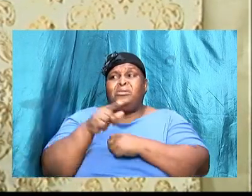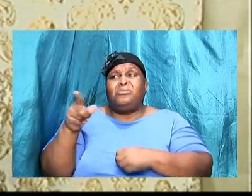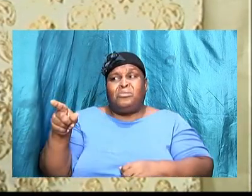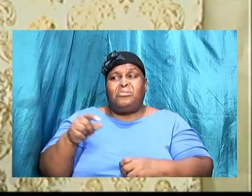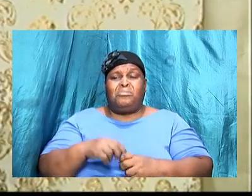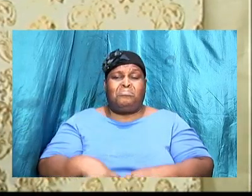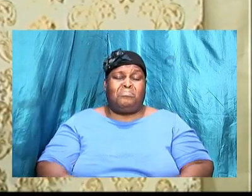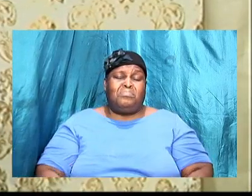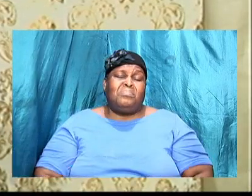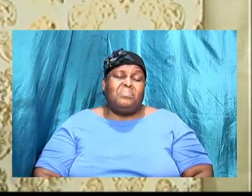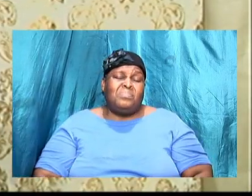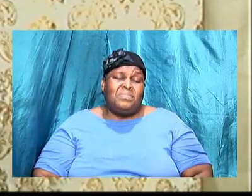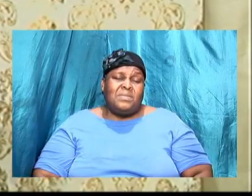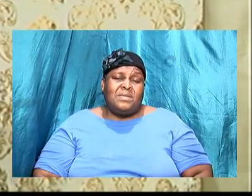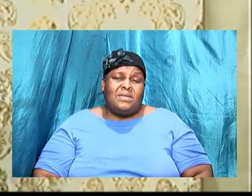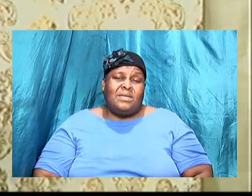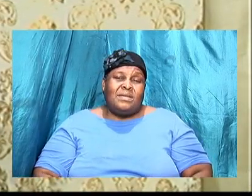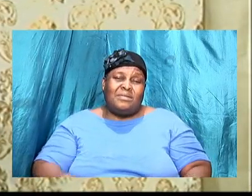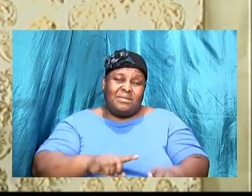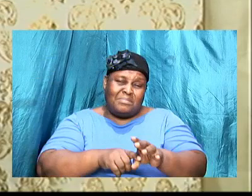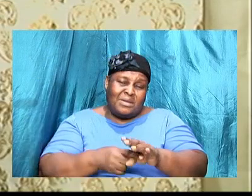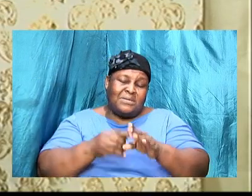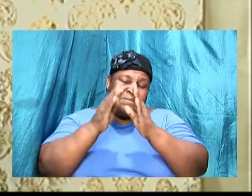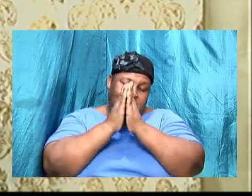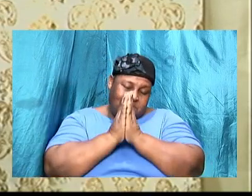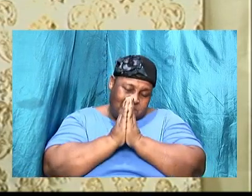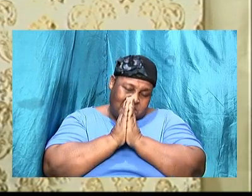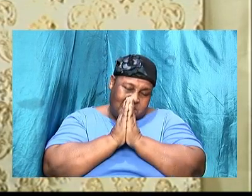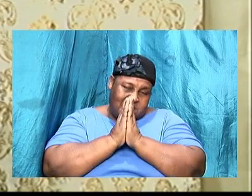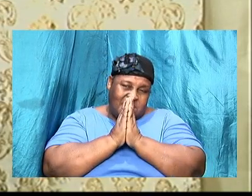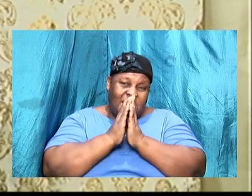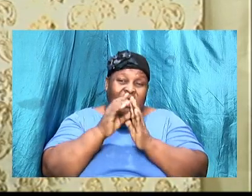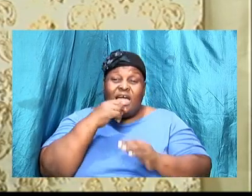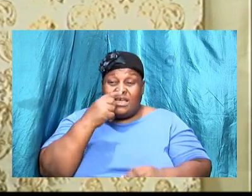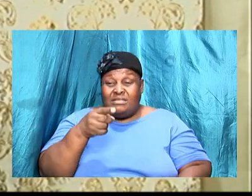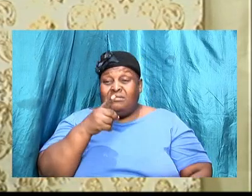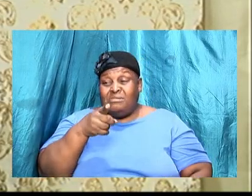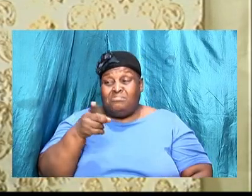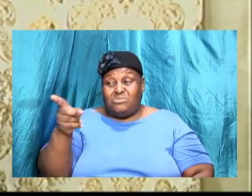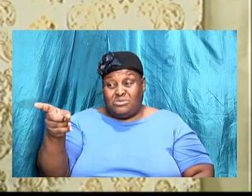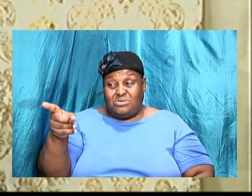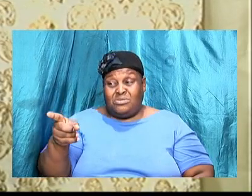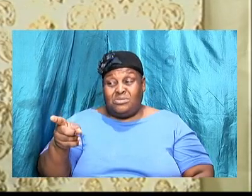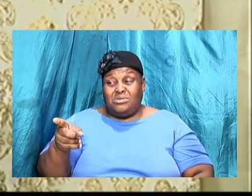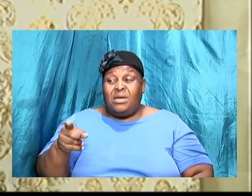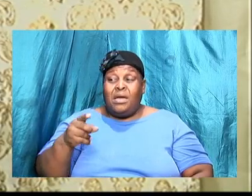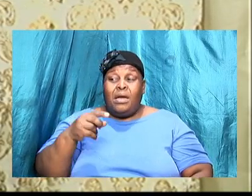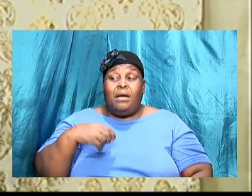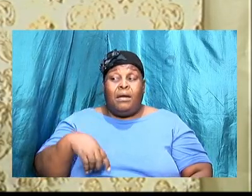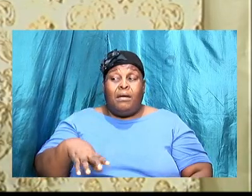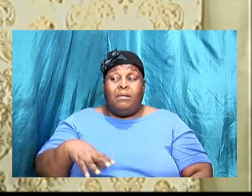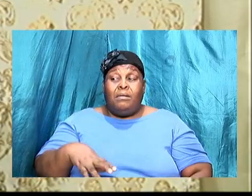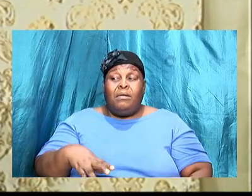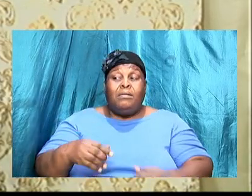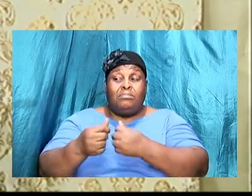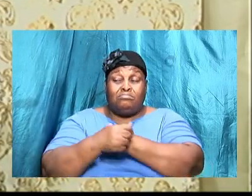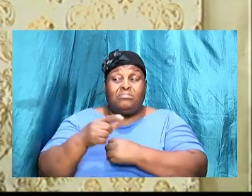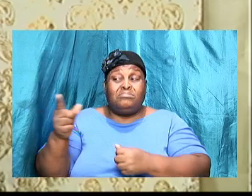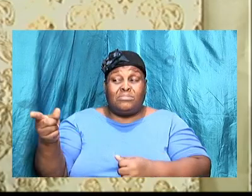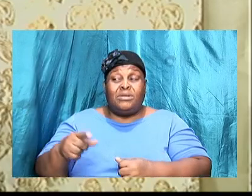I began to pray and I tell her look you know me like you so let us pray